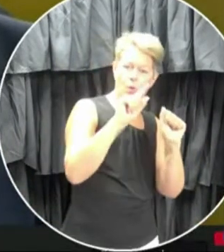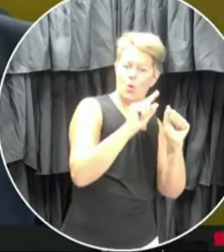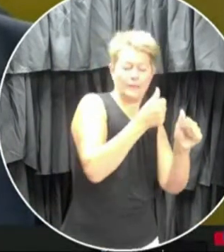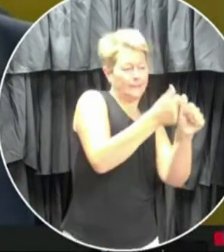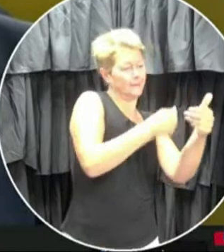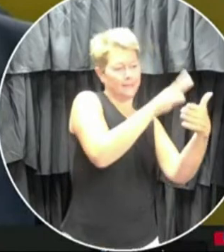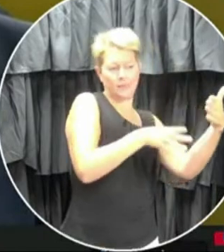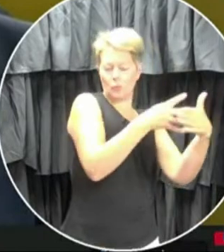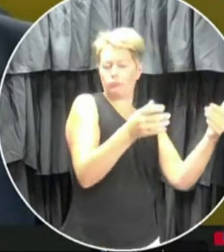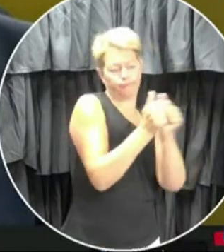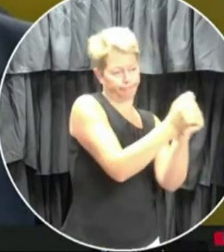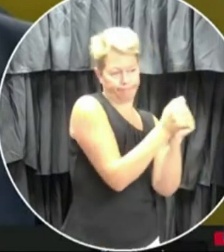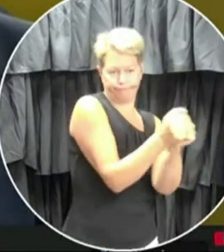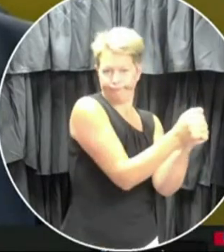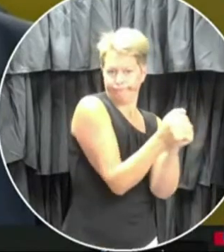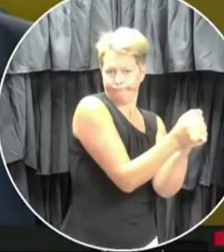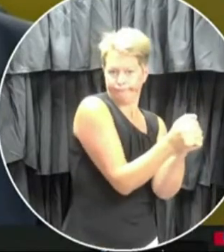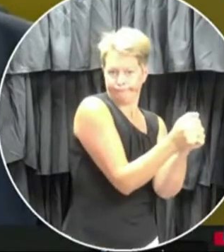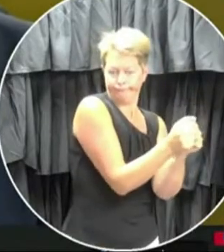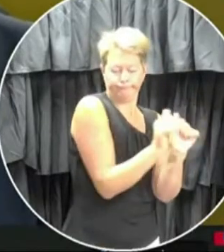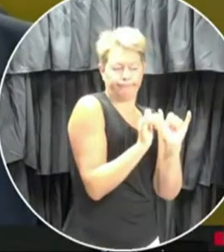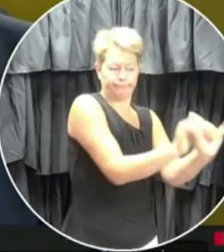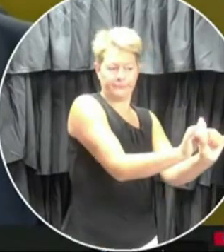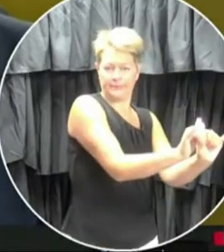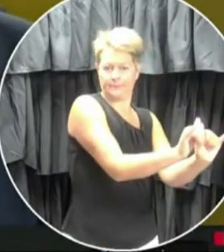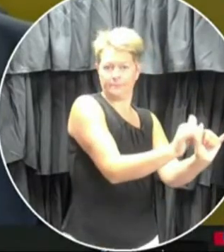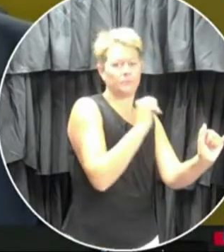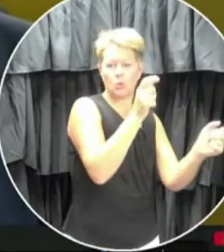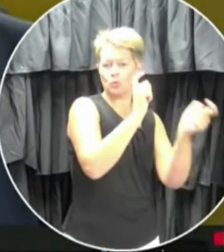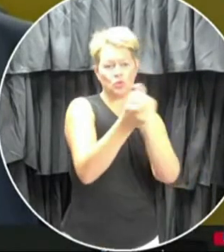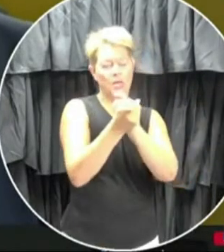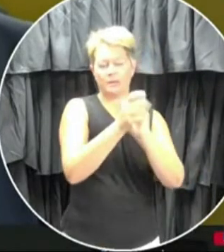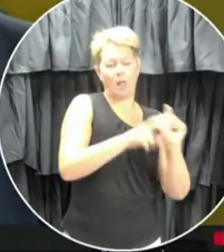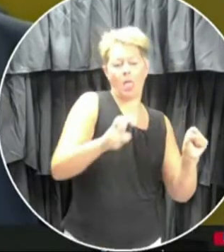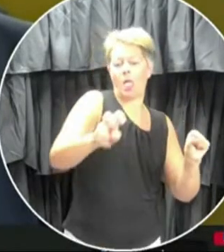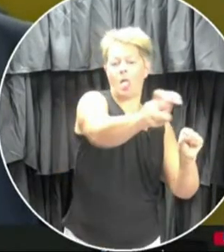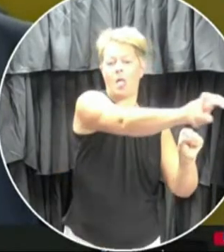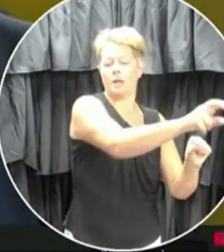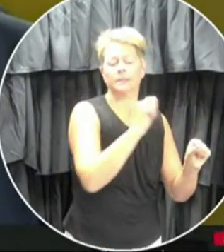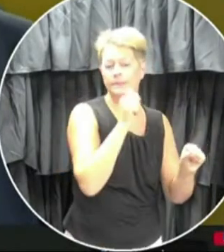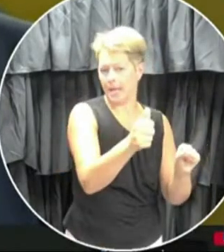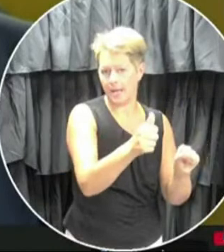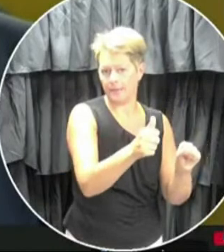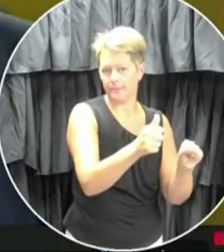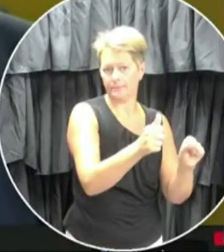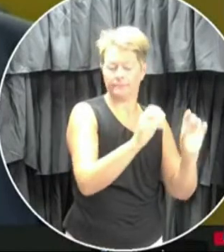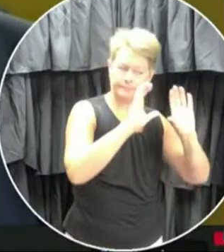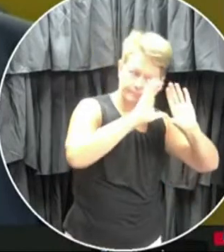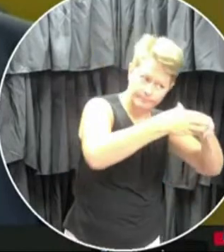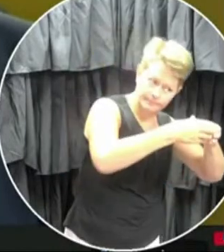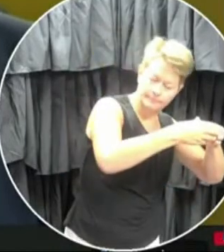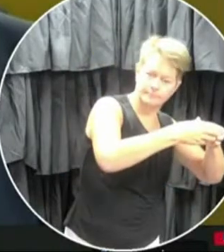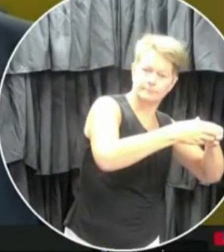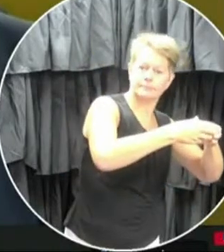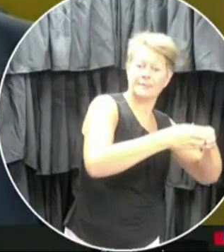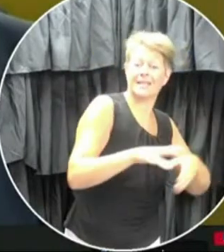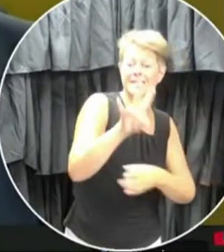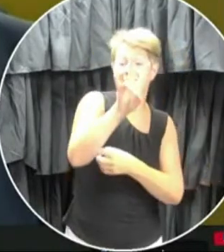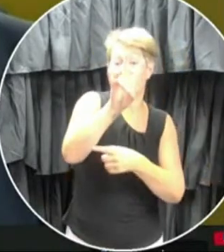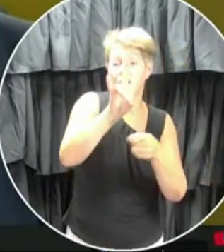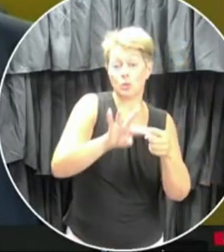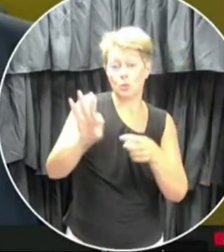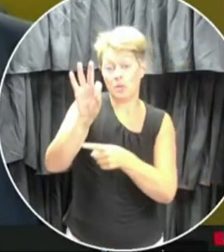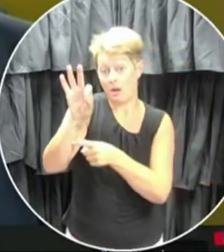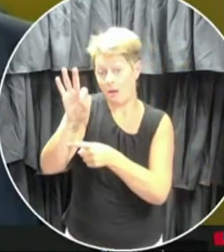circumstance, there may be some individual circumstance, but that doesn't occur, and we're going to have to account for that. In seven to nine,